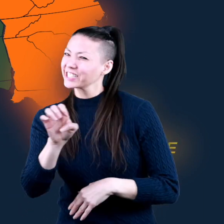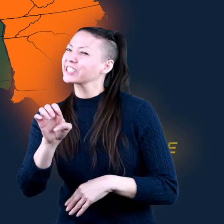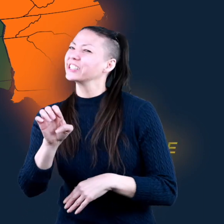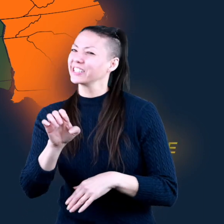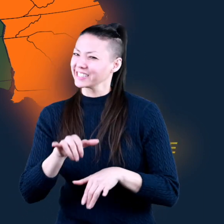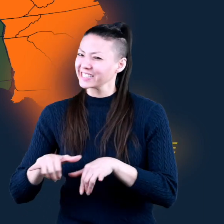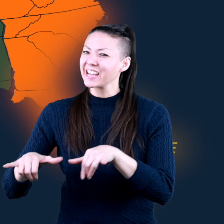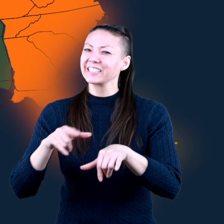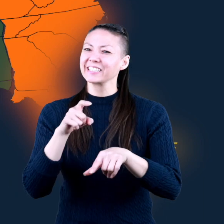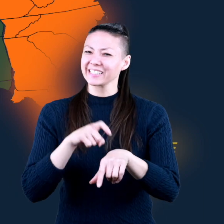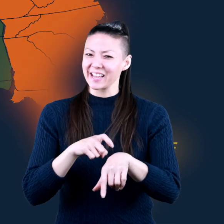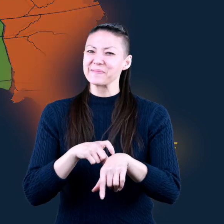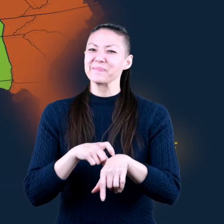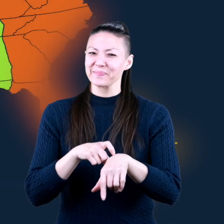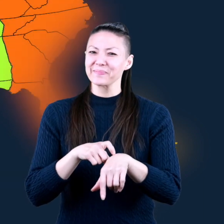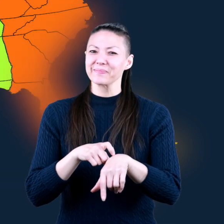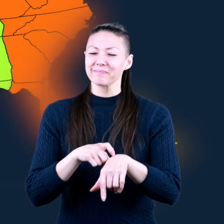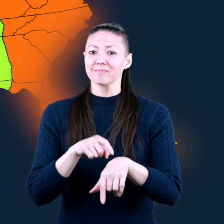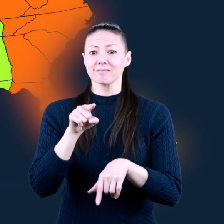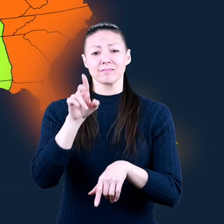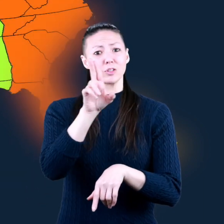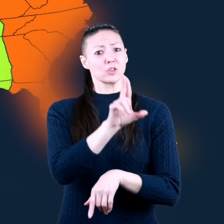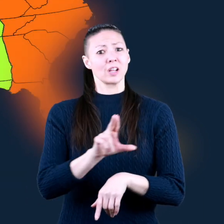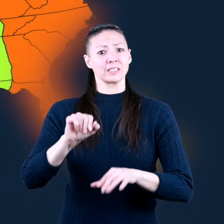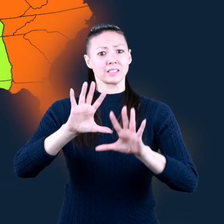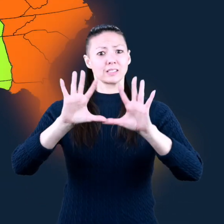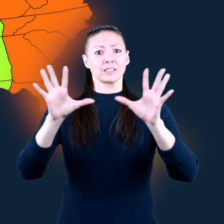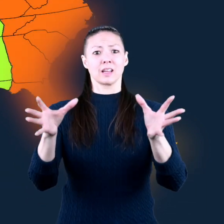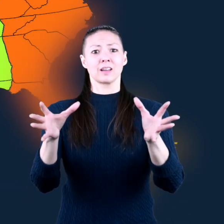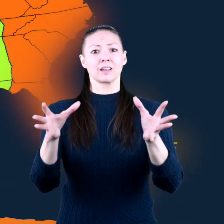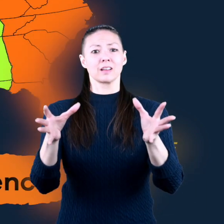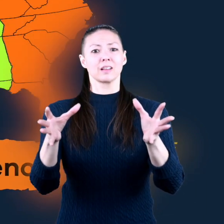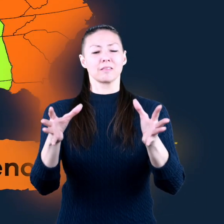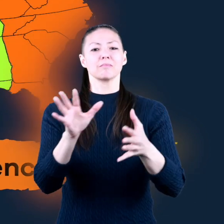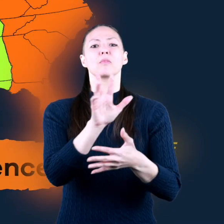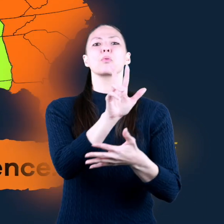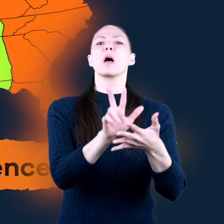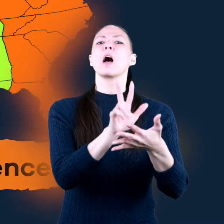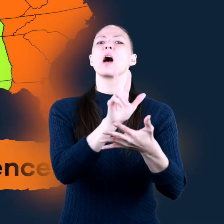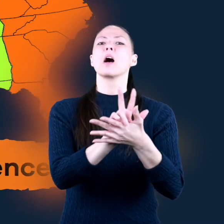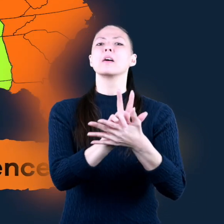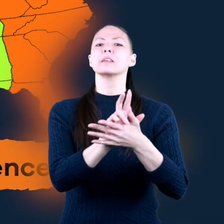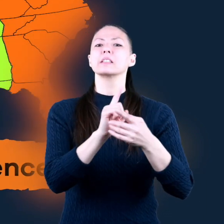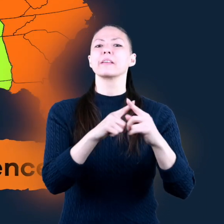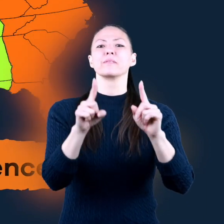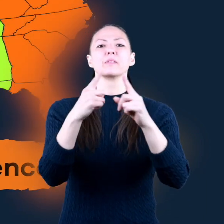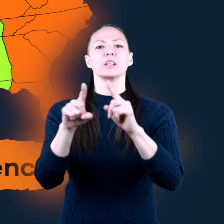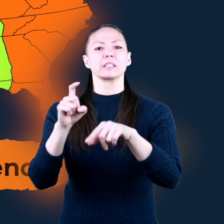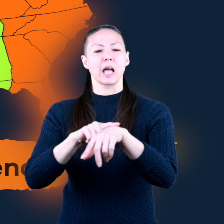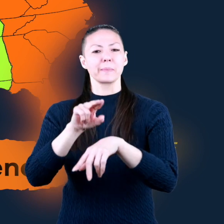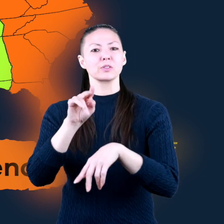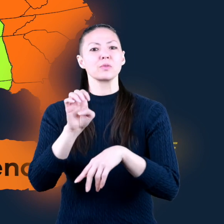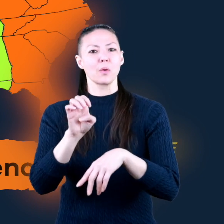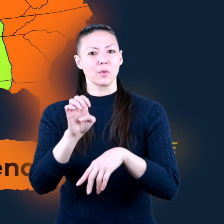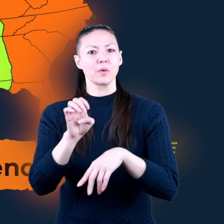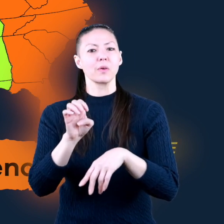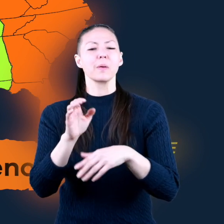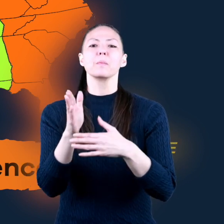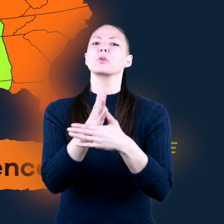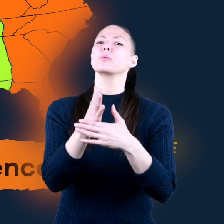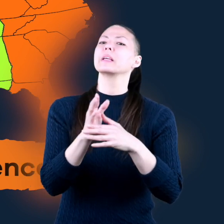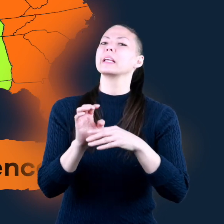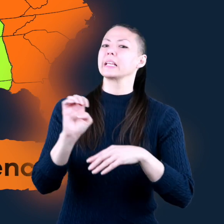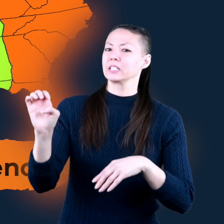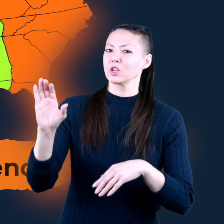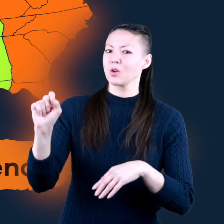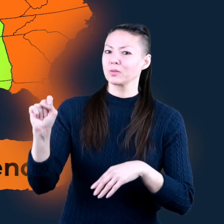Standard Time. In the United States, there is a three-hour time difference between the east